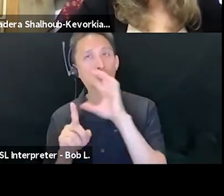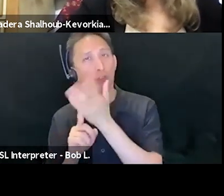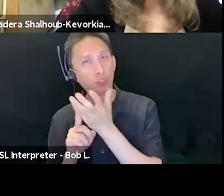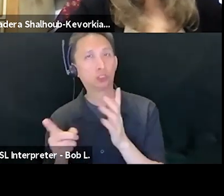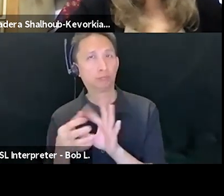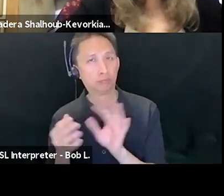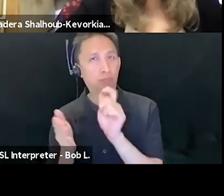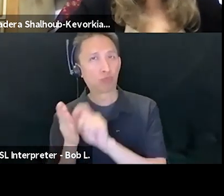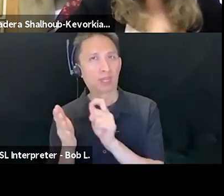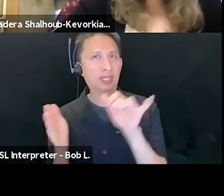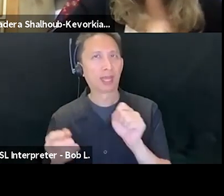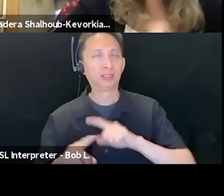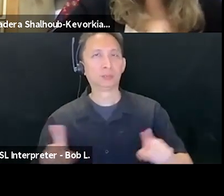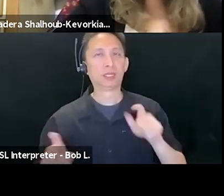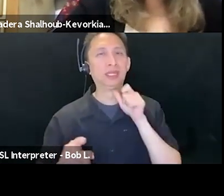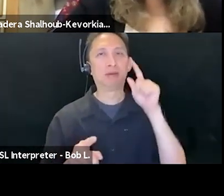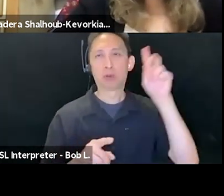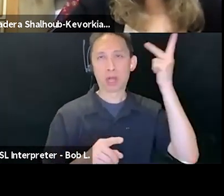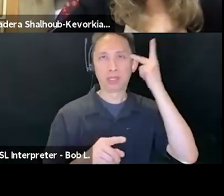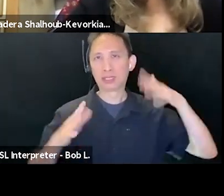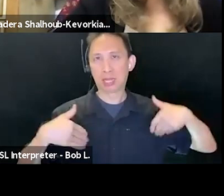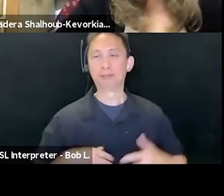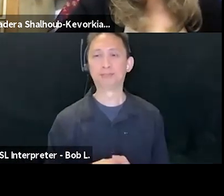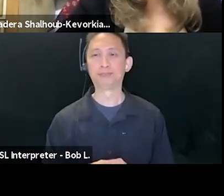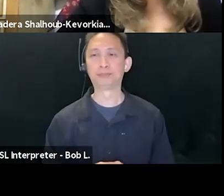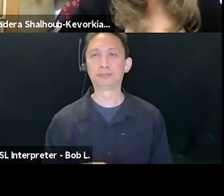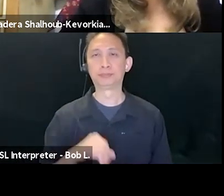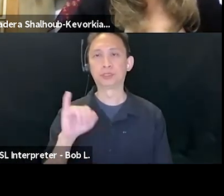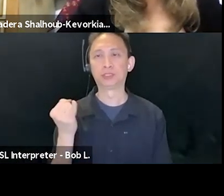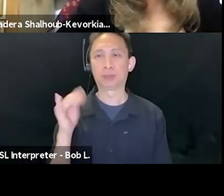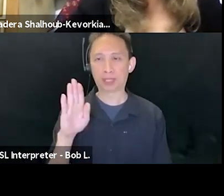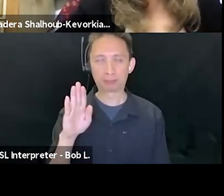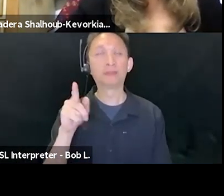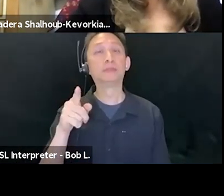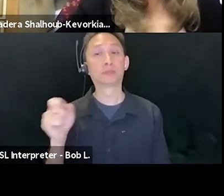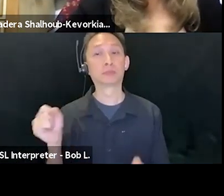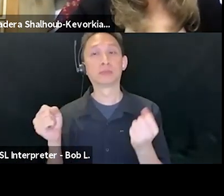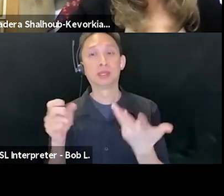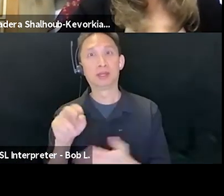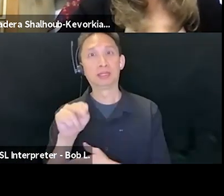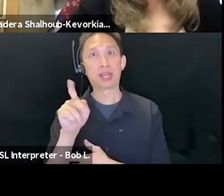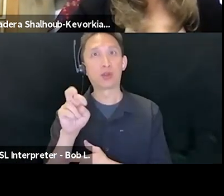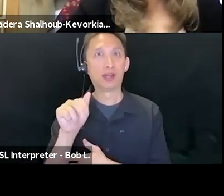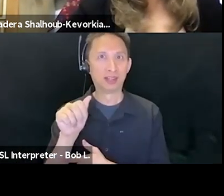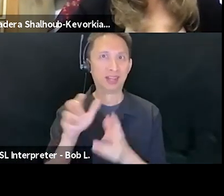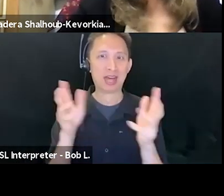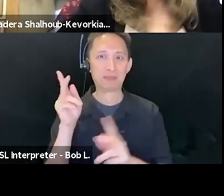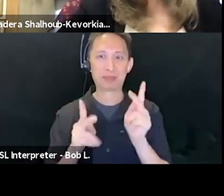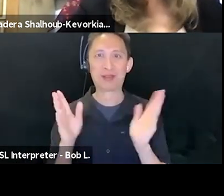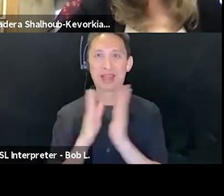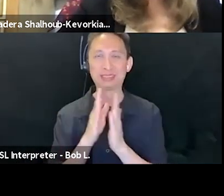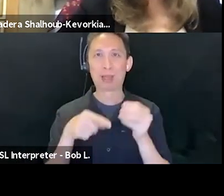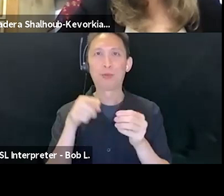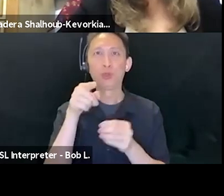Thank you. So, um, not, or there's a lot that, um, that people are asking of you. And, um, of course